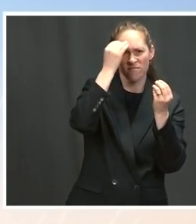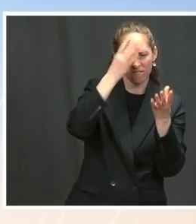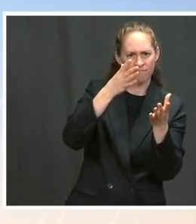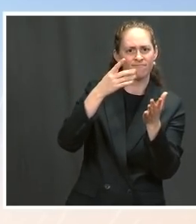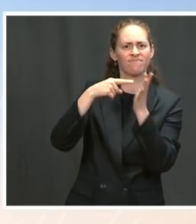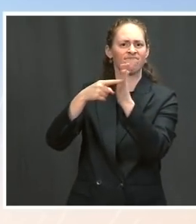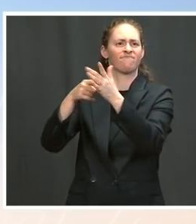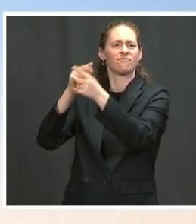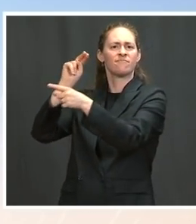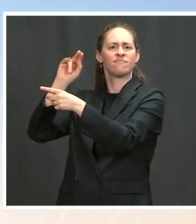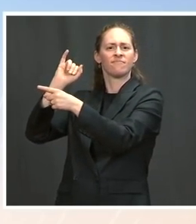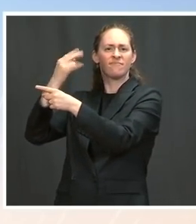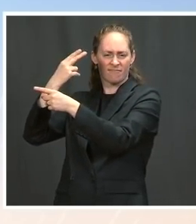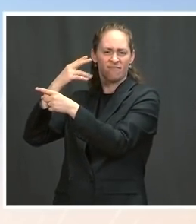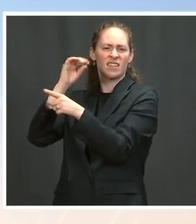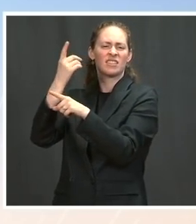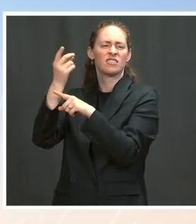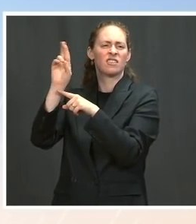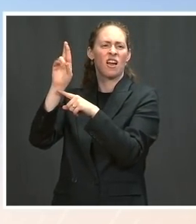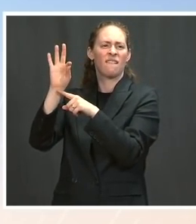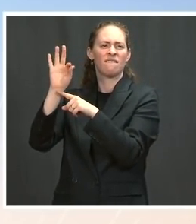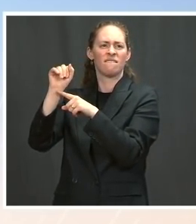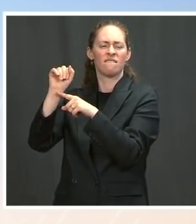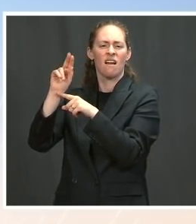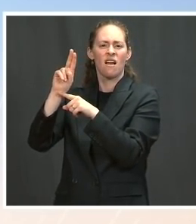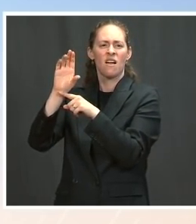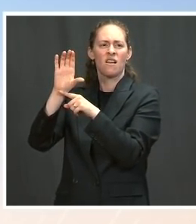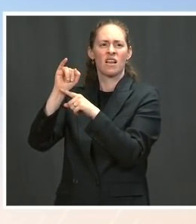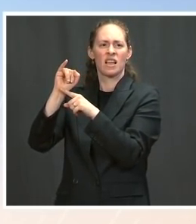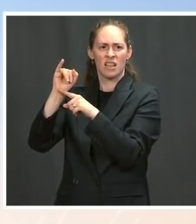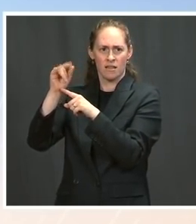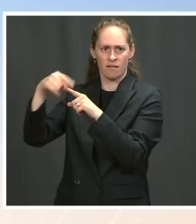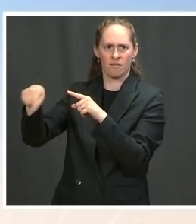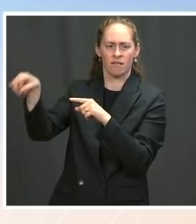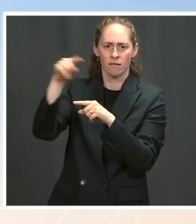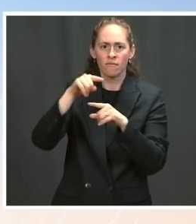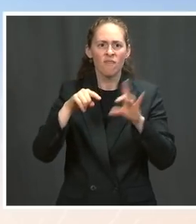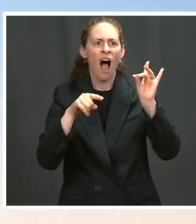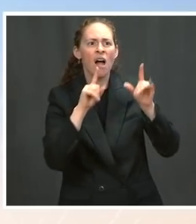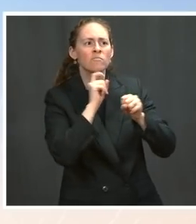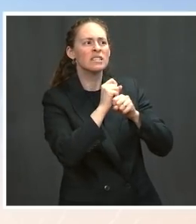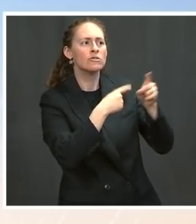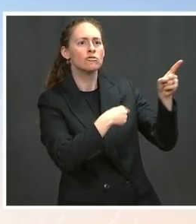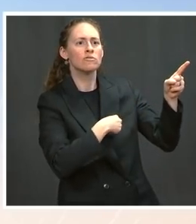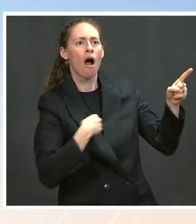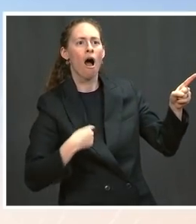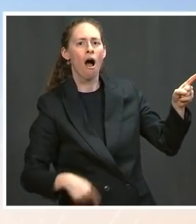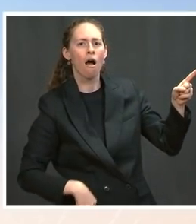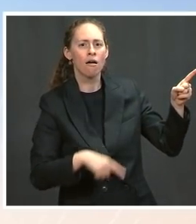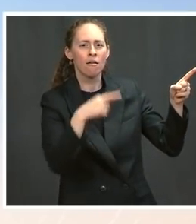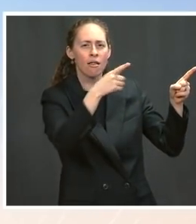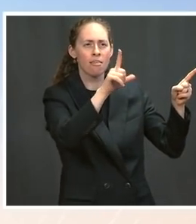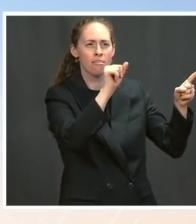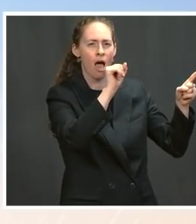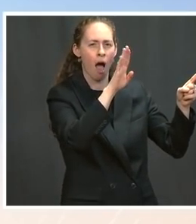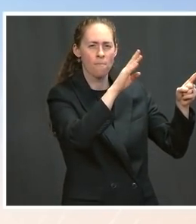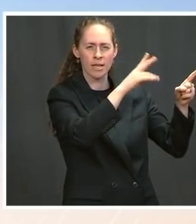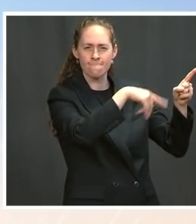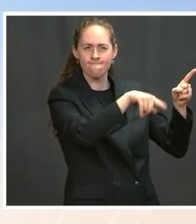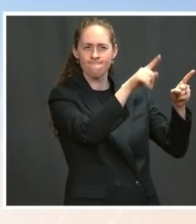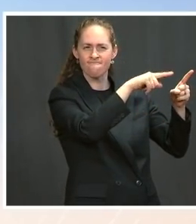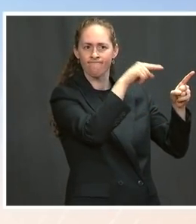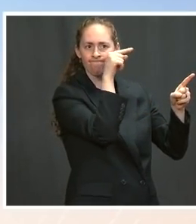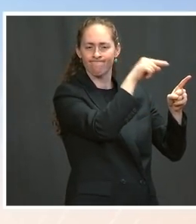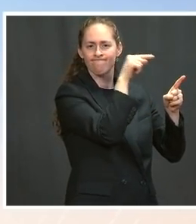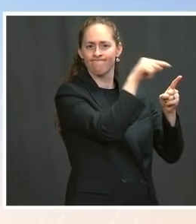experimentation research at the Wuhan Lab of Virology. And given the questions about that lab, why